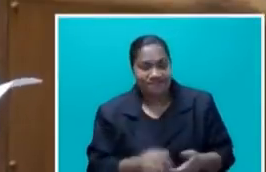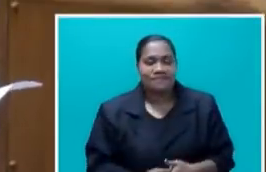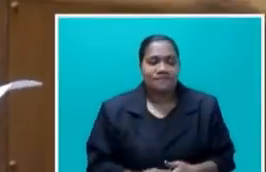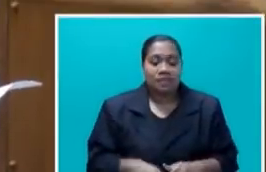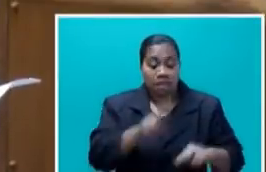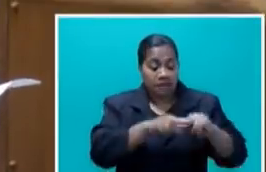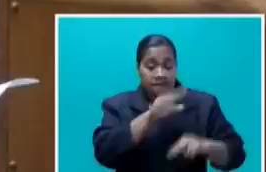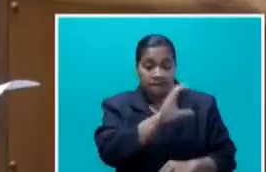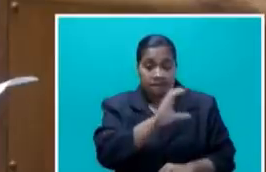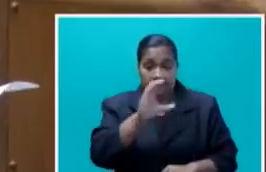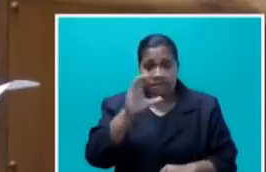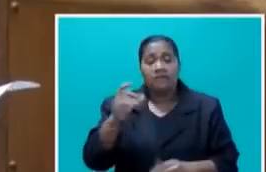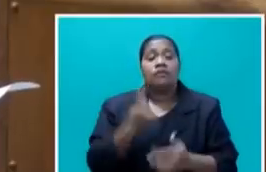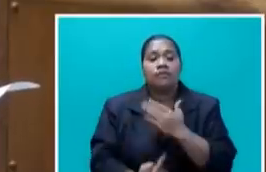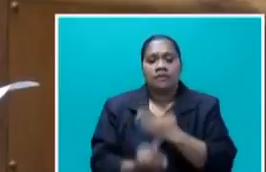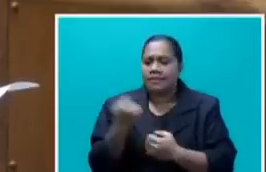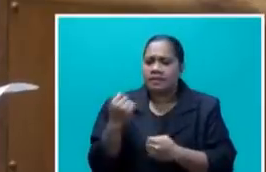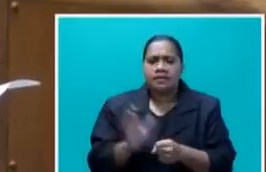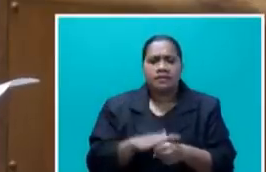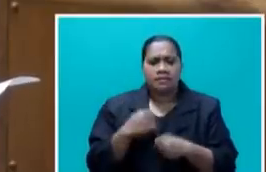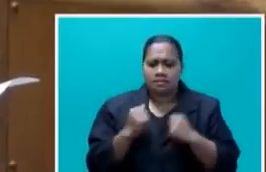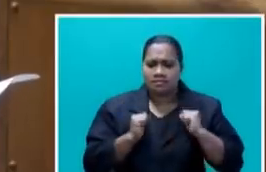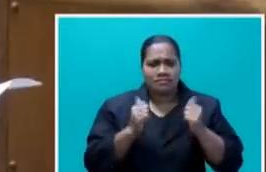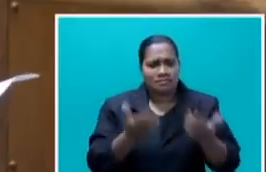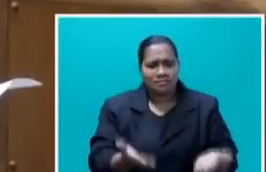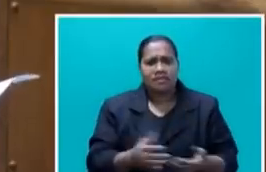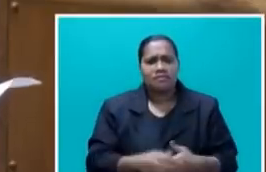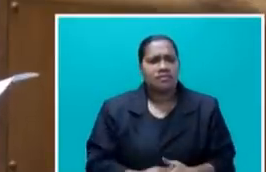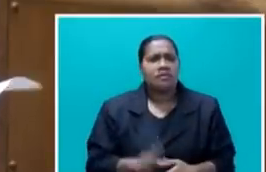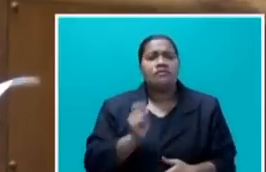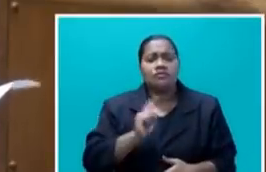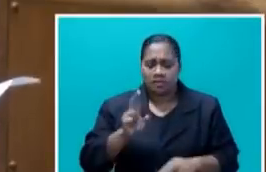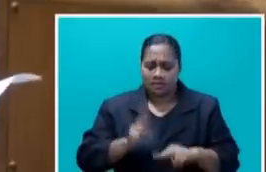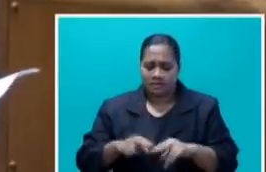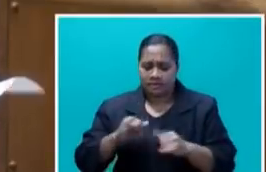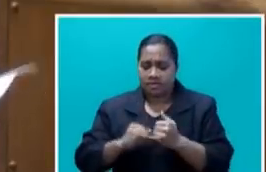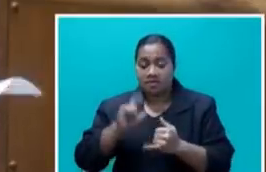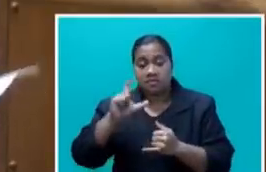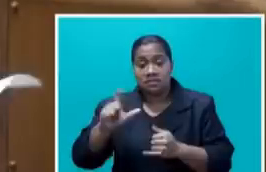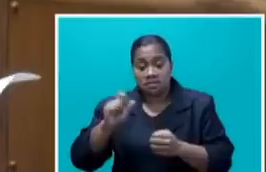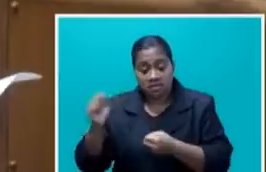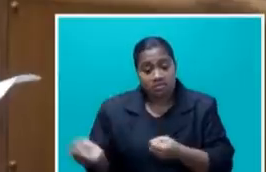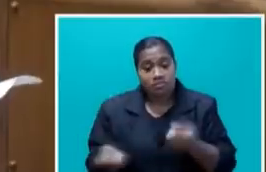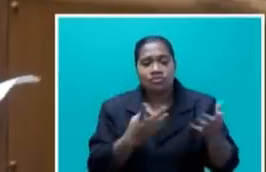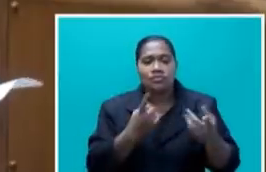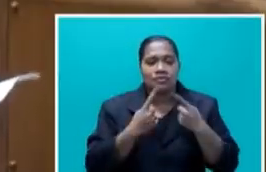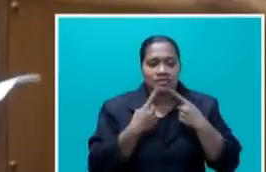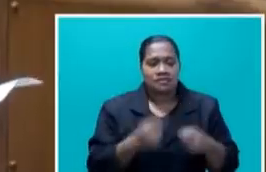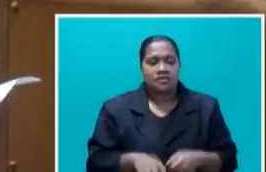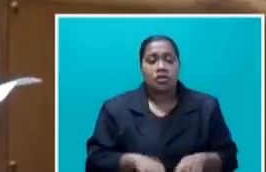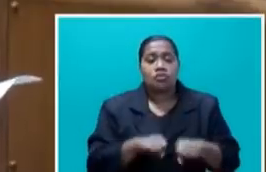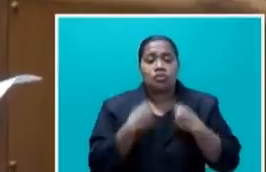FCCC has made available a non-confidential version of FSC's submission on its website. Social media pages